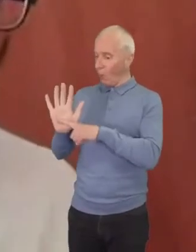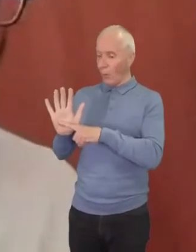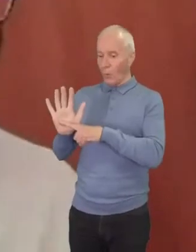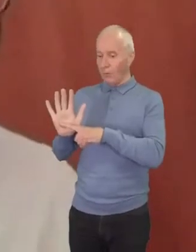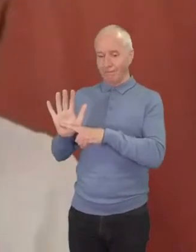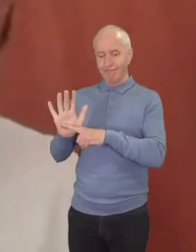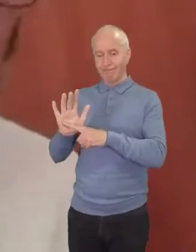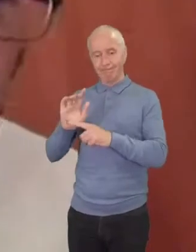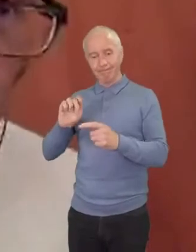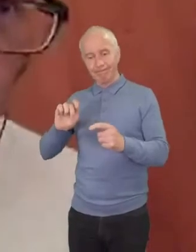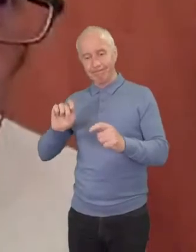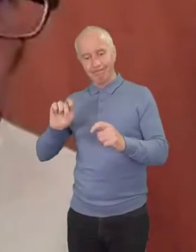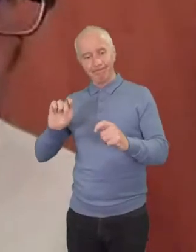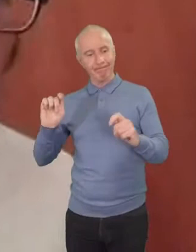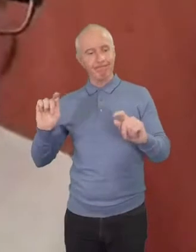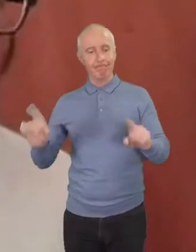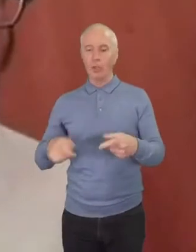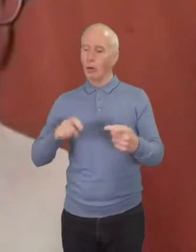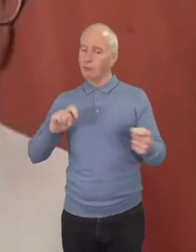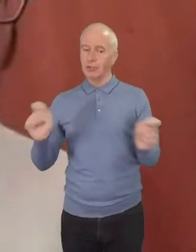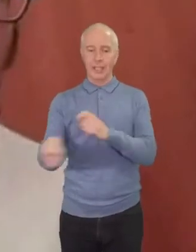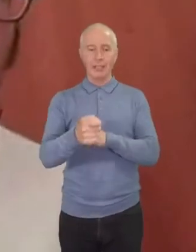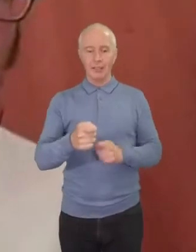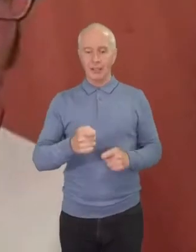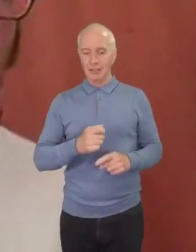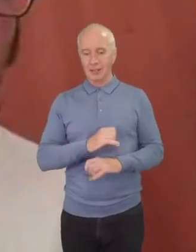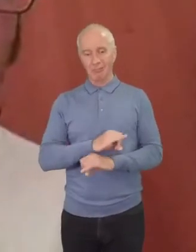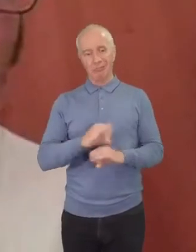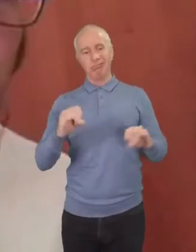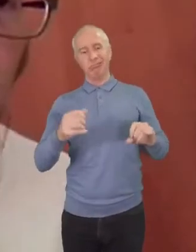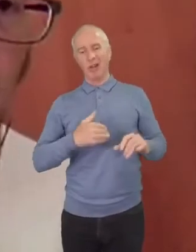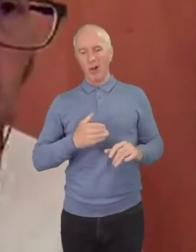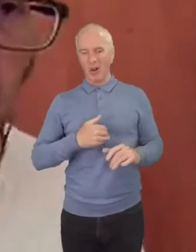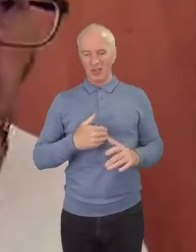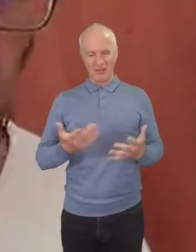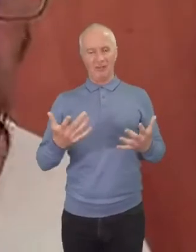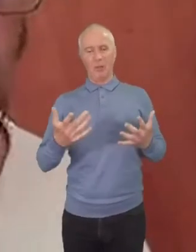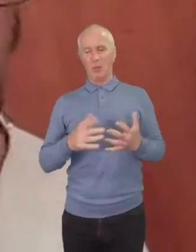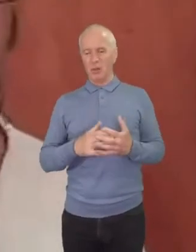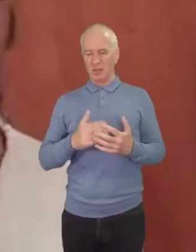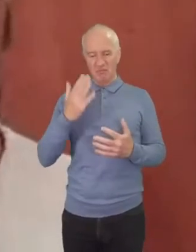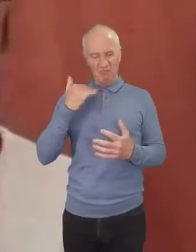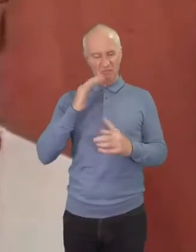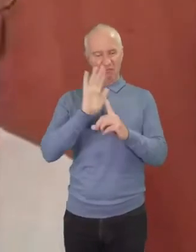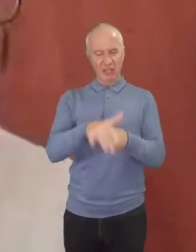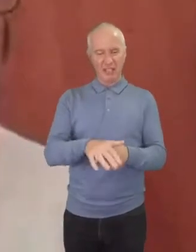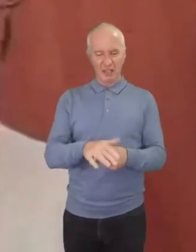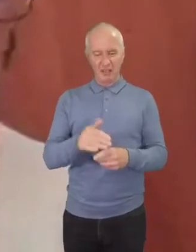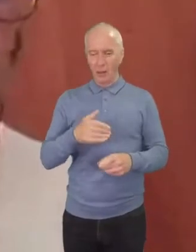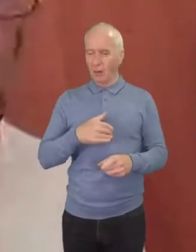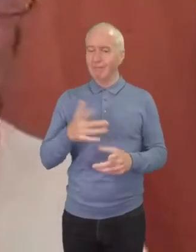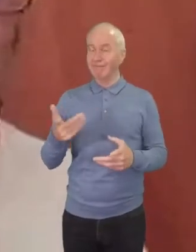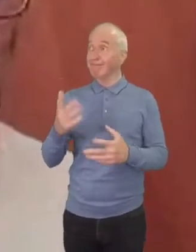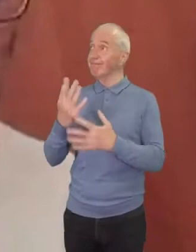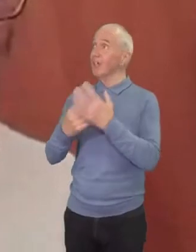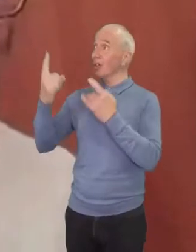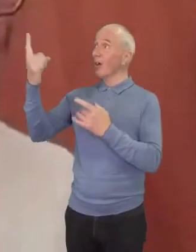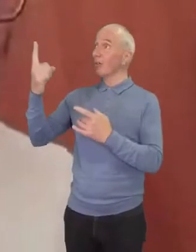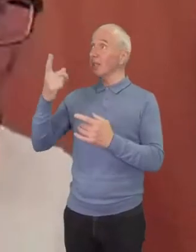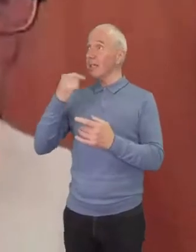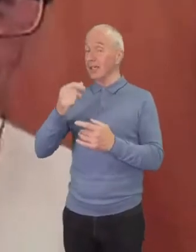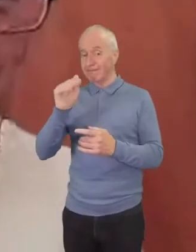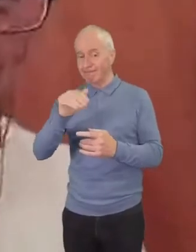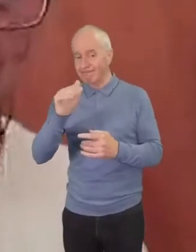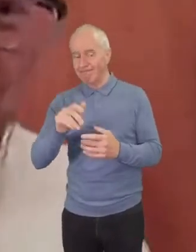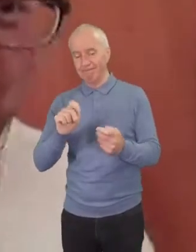violent heart or a racist heart um only god can change someone's heart and we need to recognize that